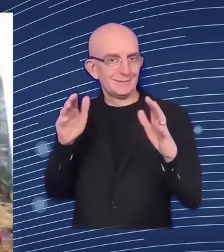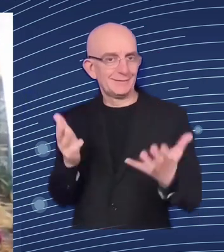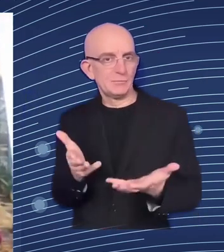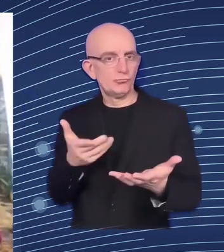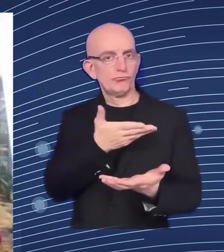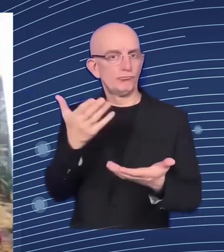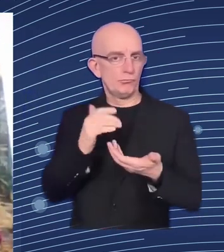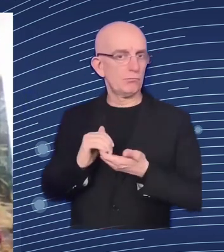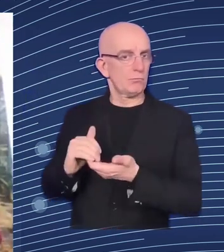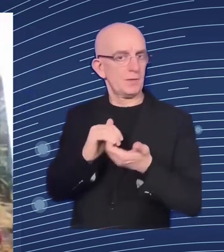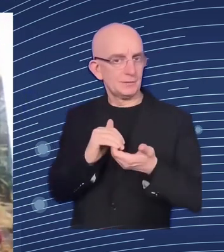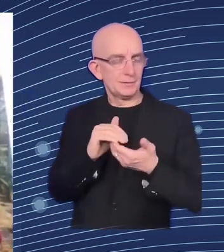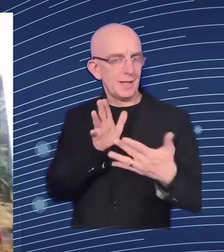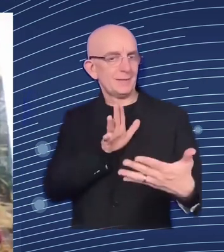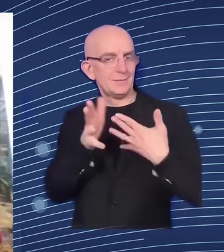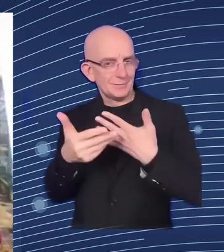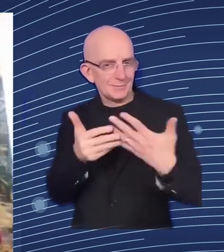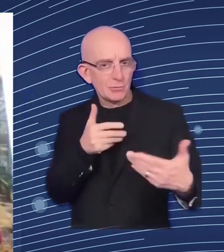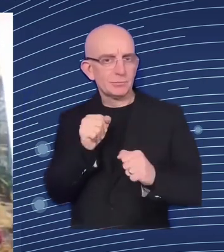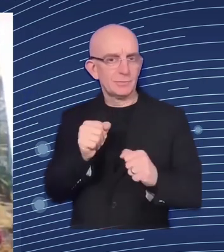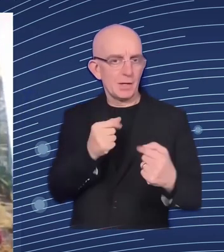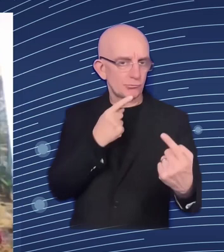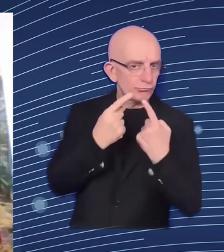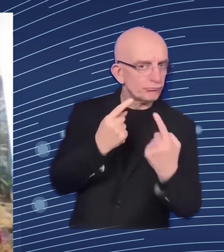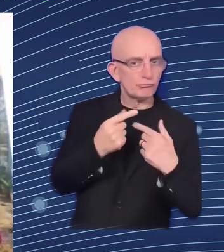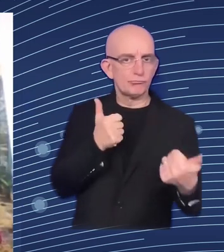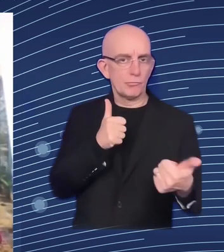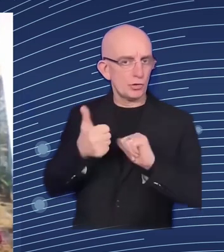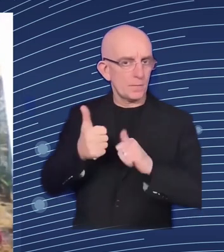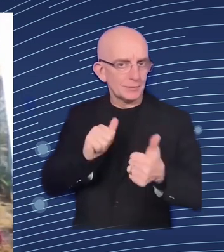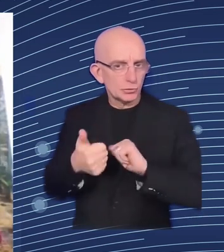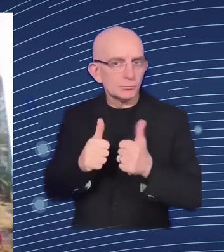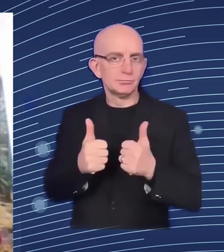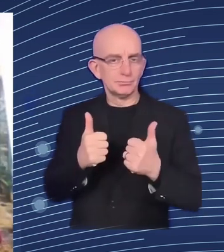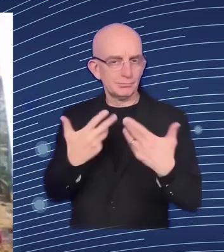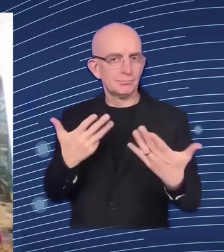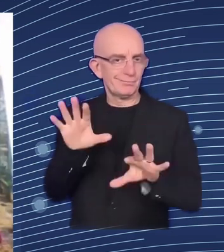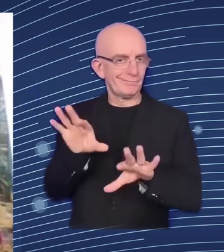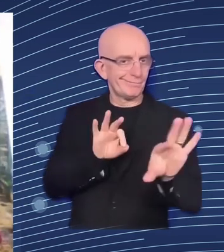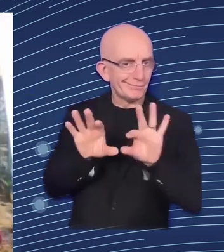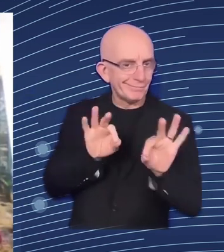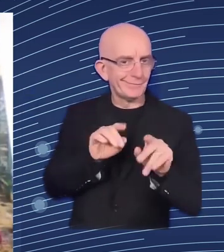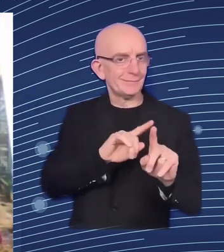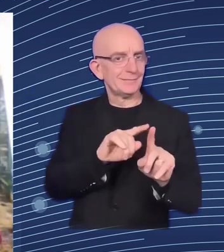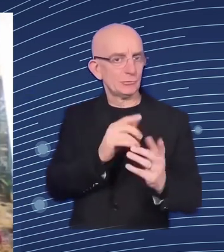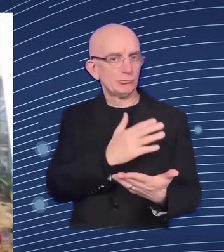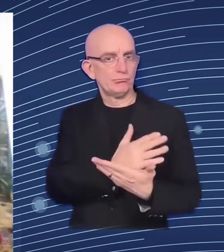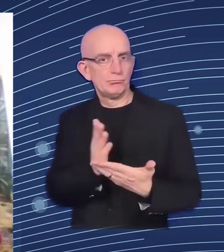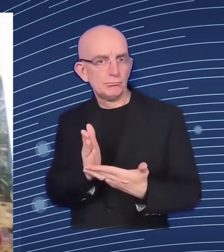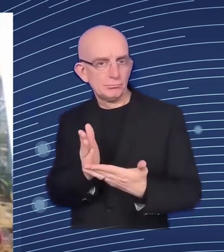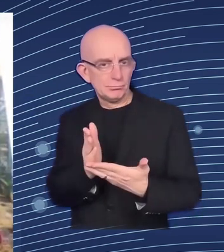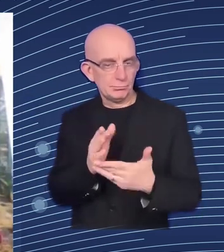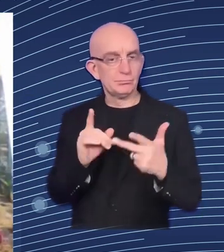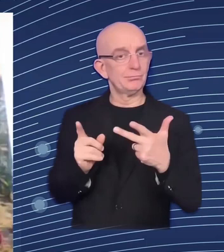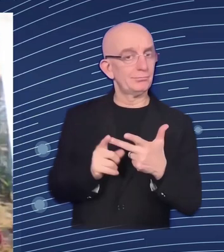specific state initiatives first of all taking into account the ukrainian context i would like to give an example of the